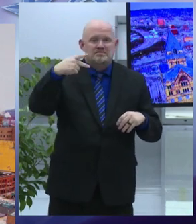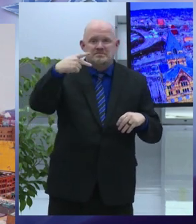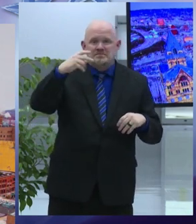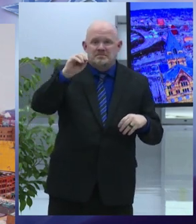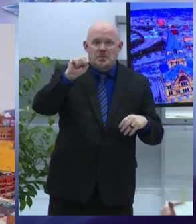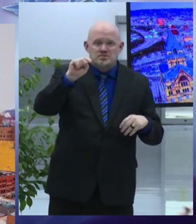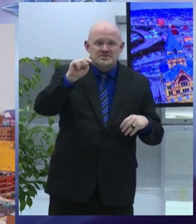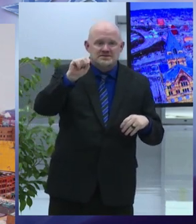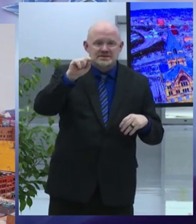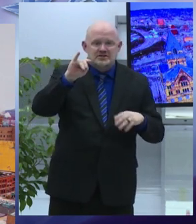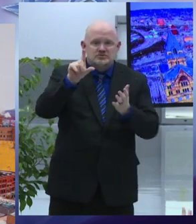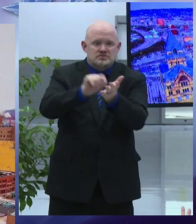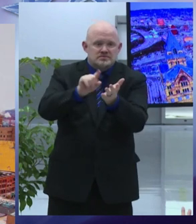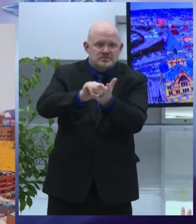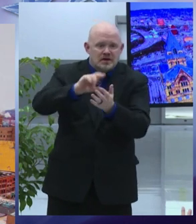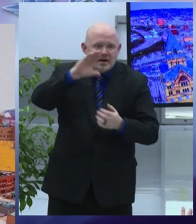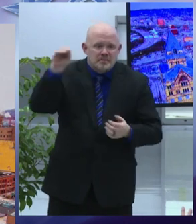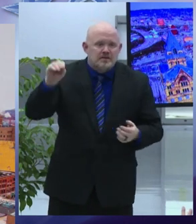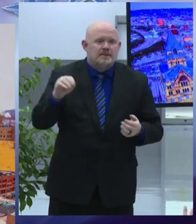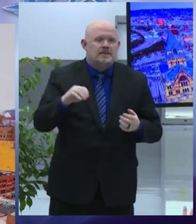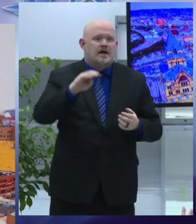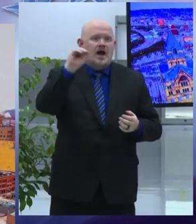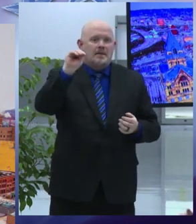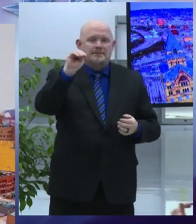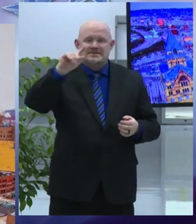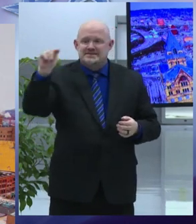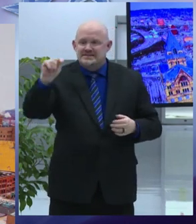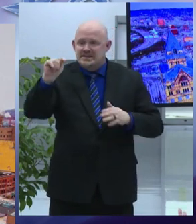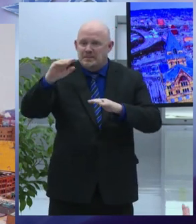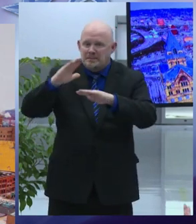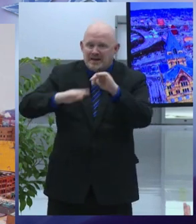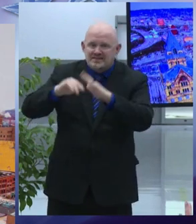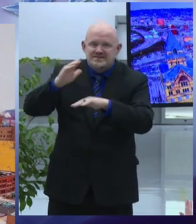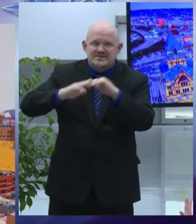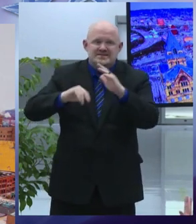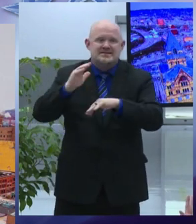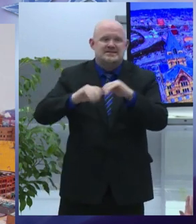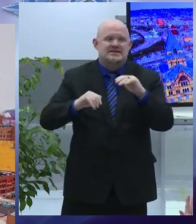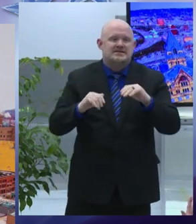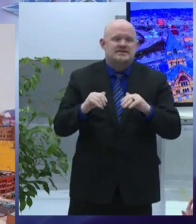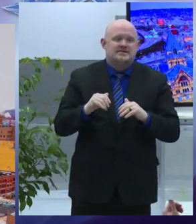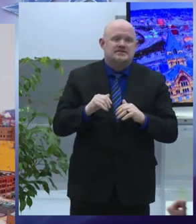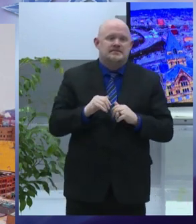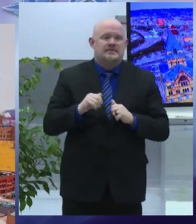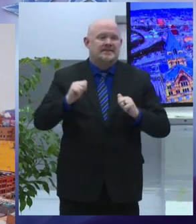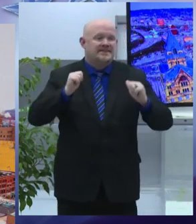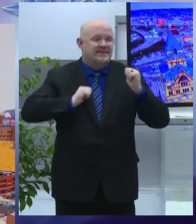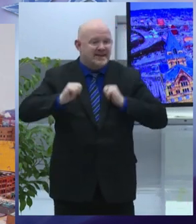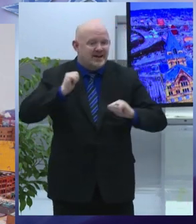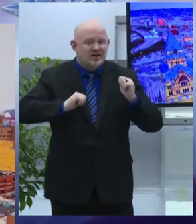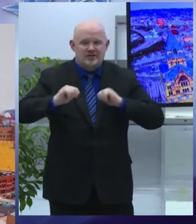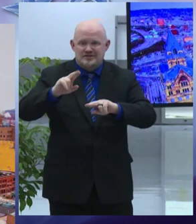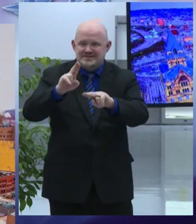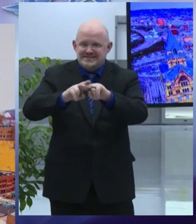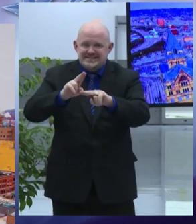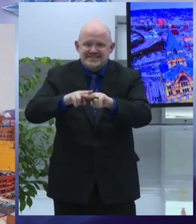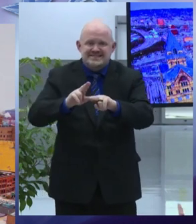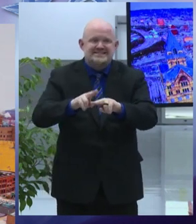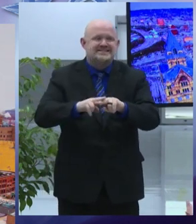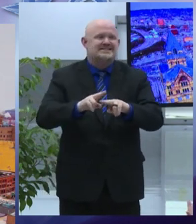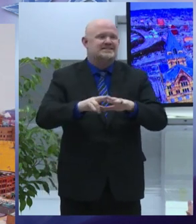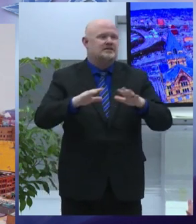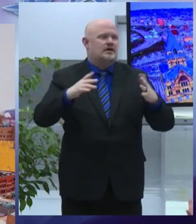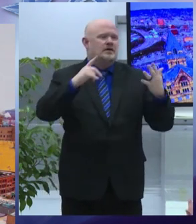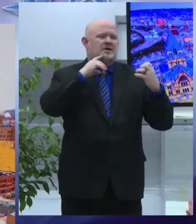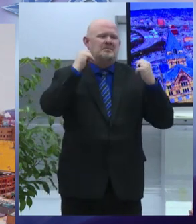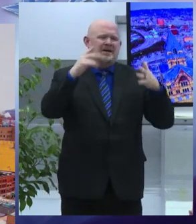building the former sibleys we just had a groundbreaking the new seating and marquee at the landmark theater corbett corner next to firefighters park